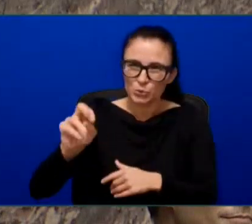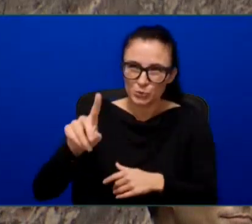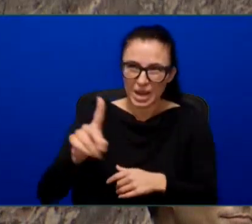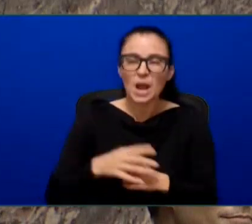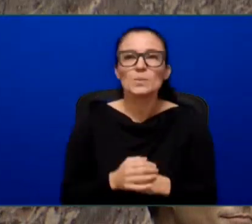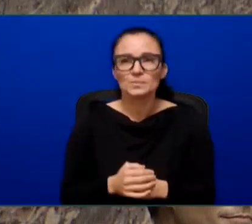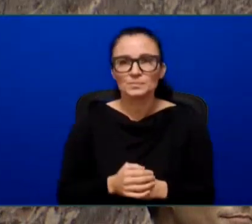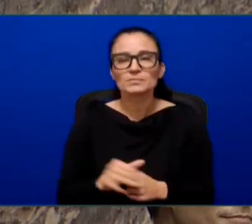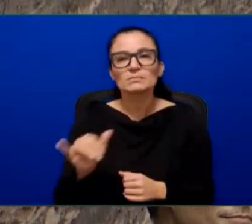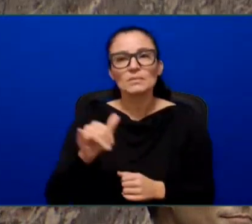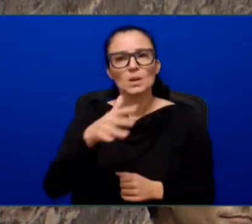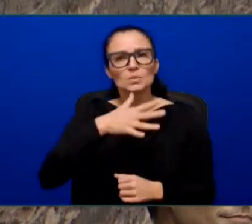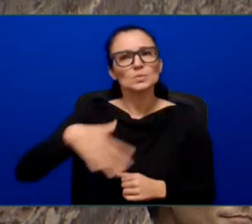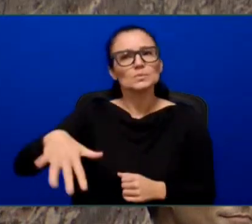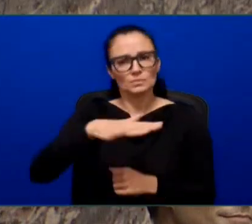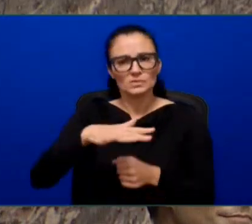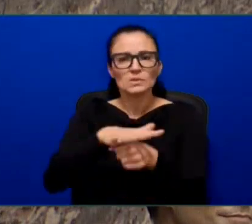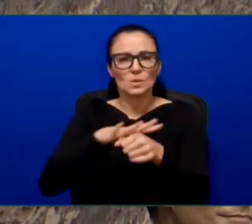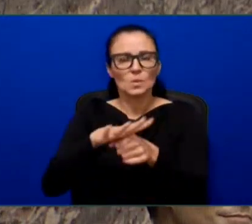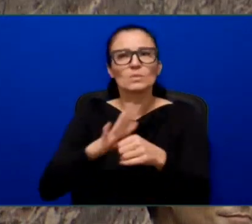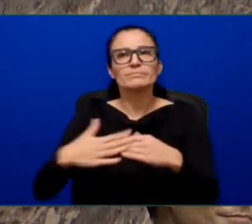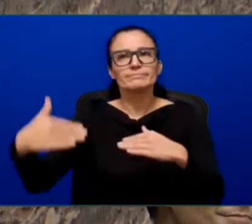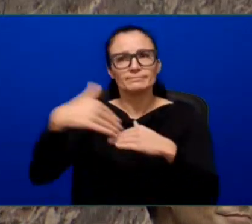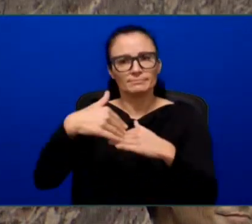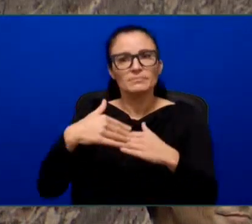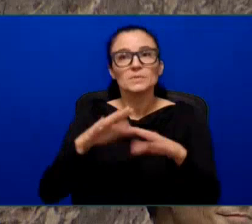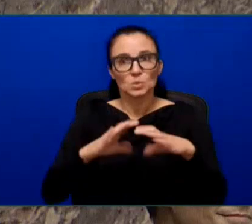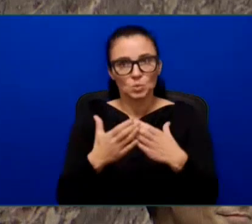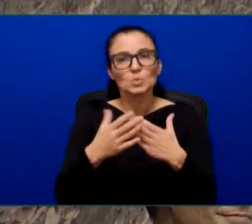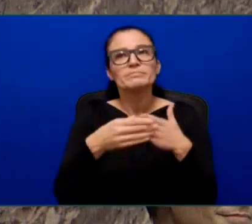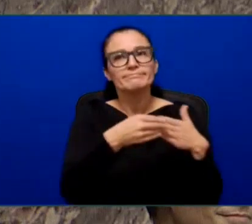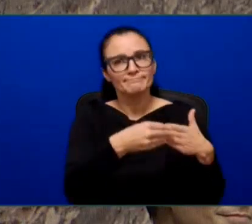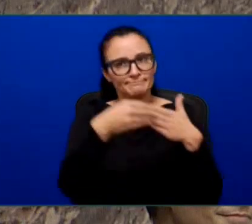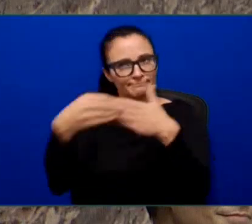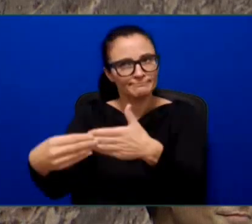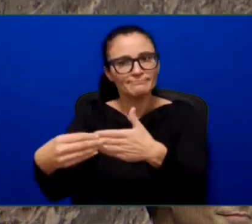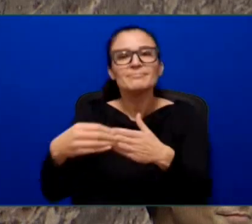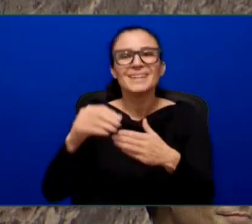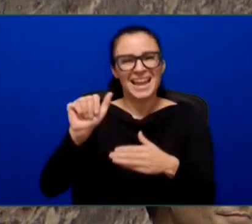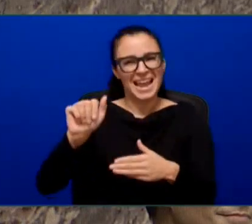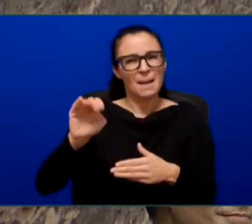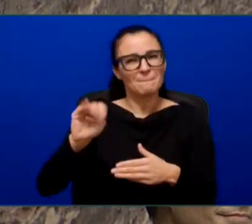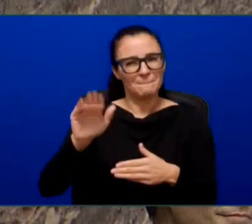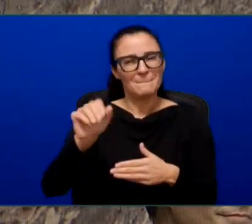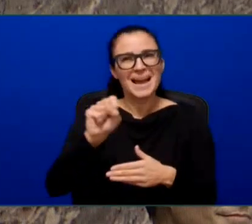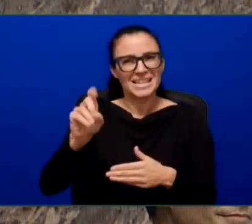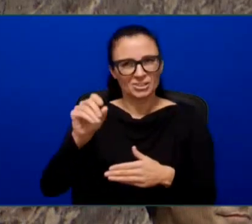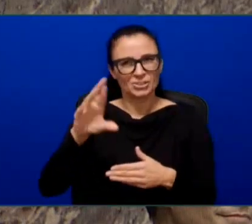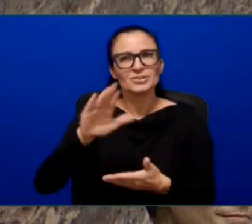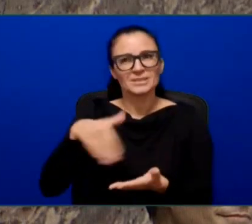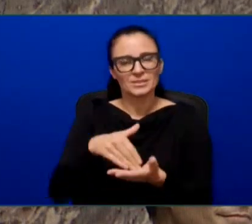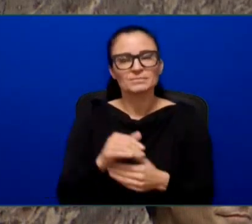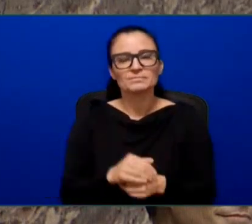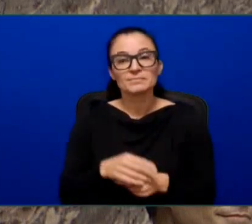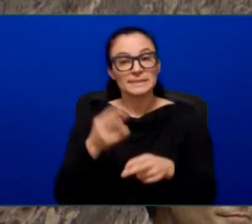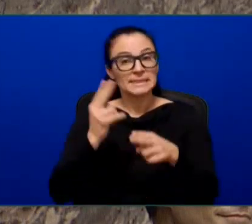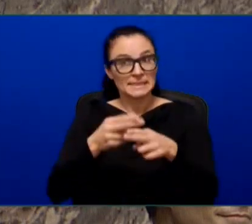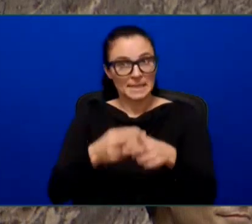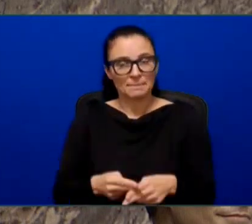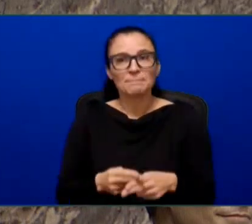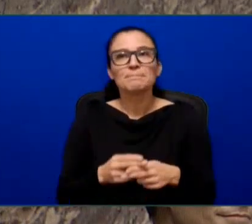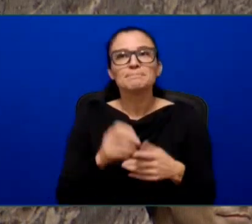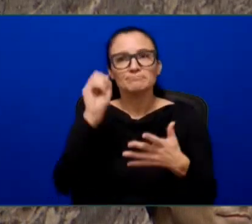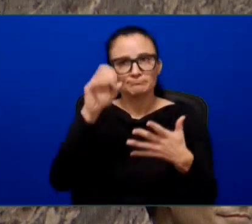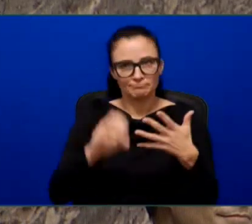Oriamuno, Rebecca Bolcawi of Local Roots Farms, Squalwin